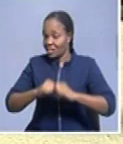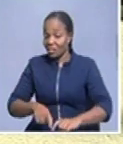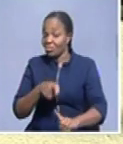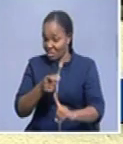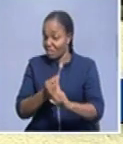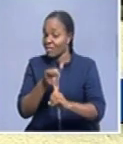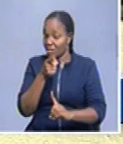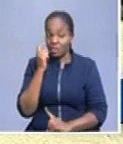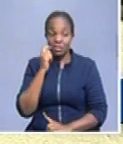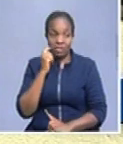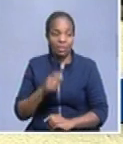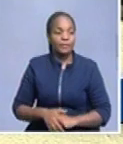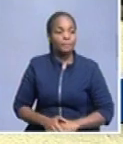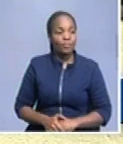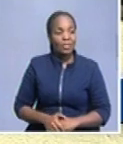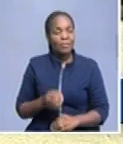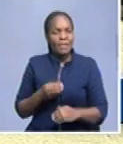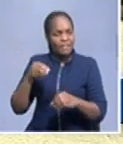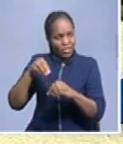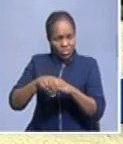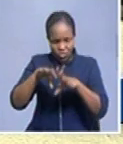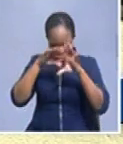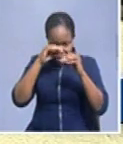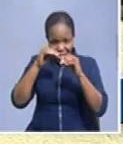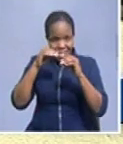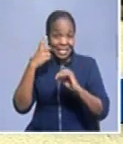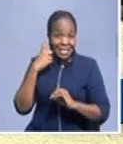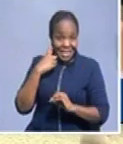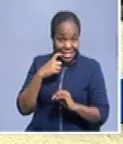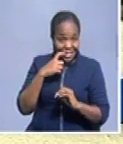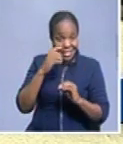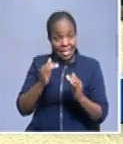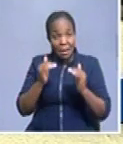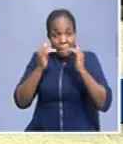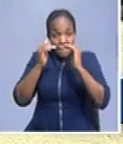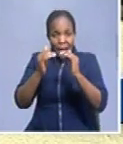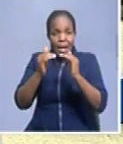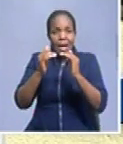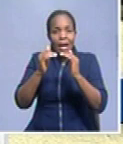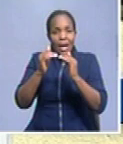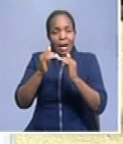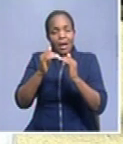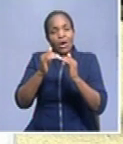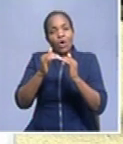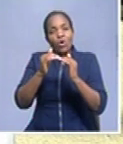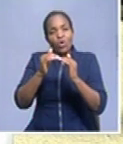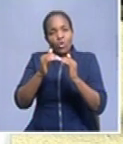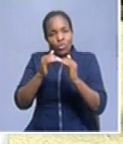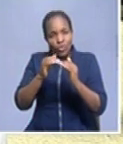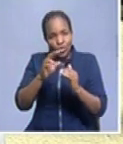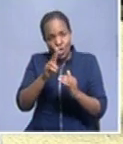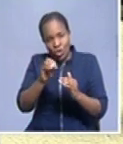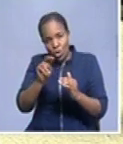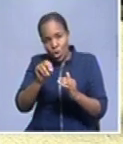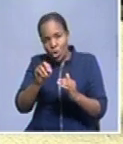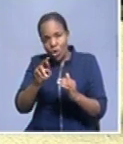to do my first bachelor's degree in English, and I took it up to Honours level. After that, then I decided,